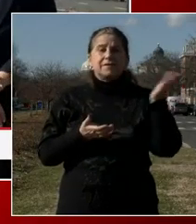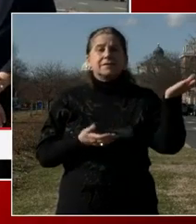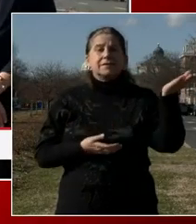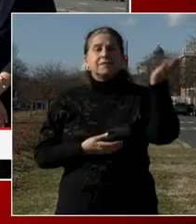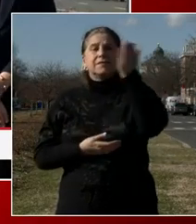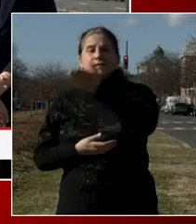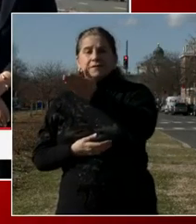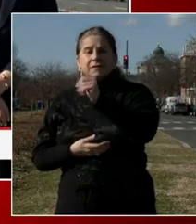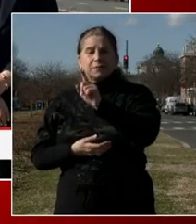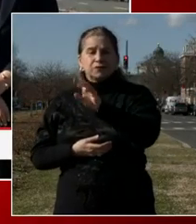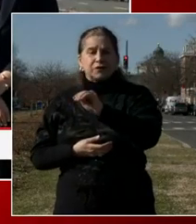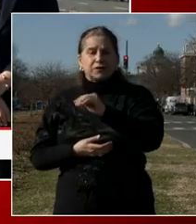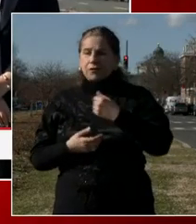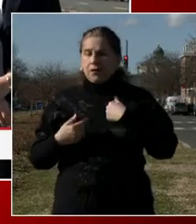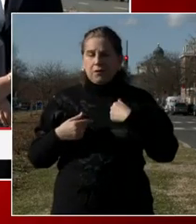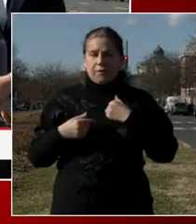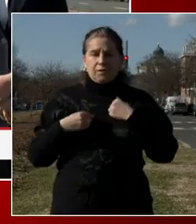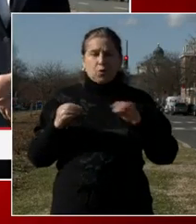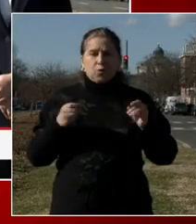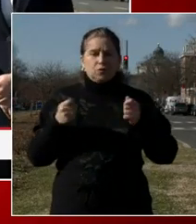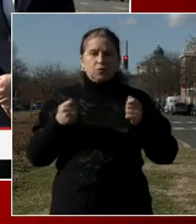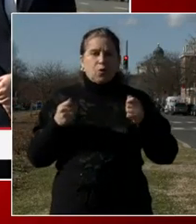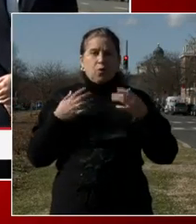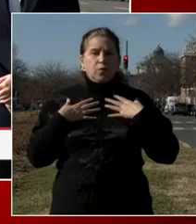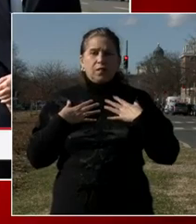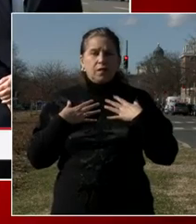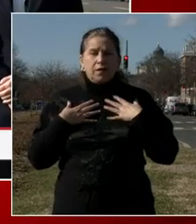at that point, I think there's some public visibility there.